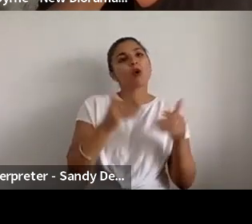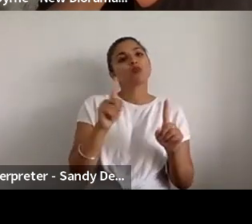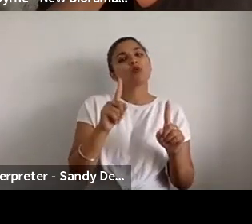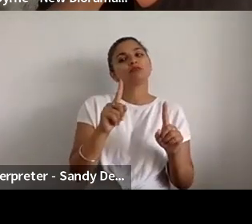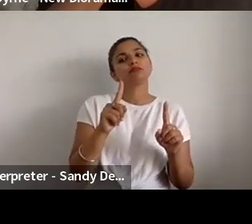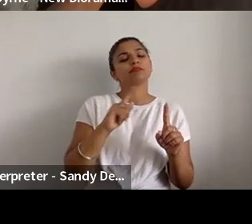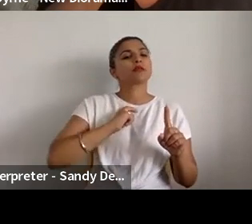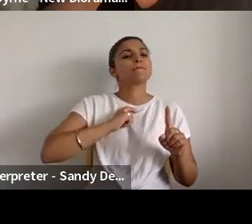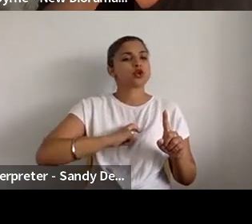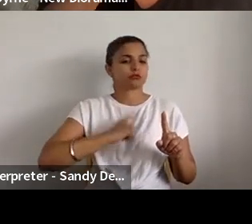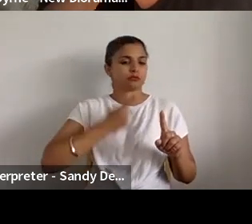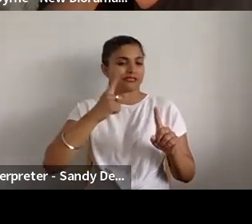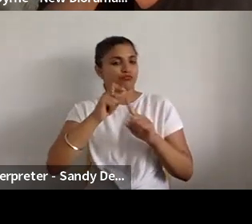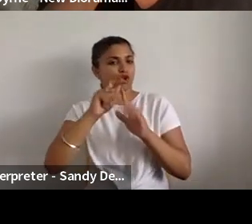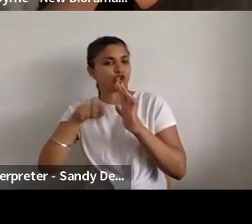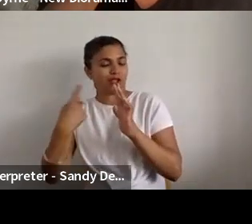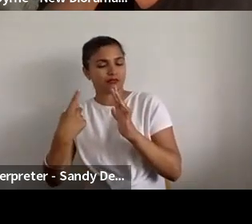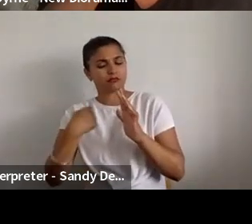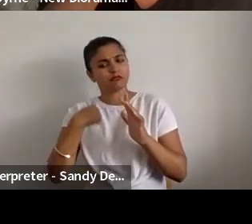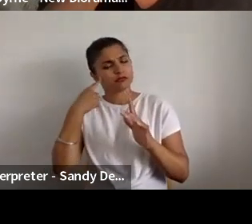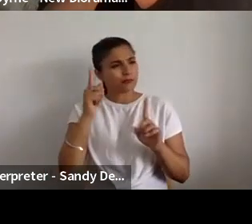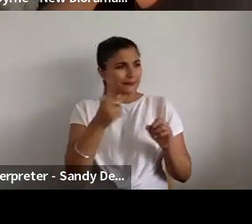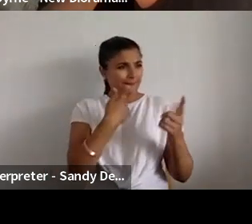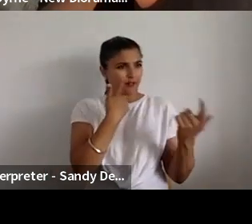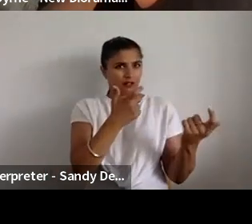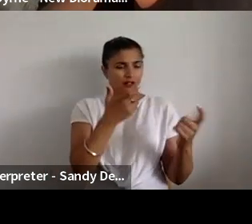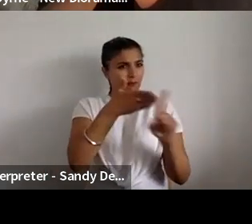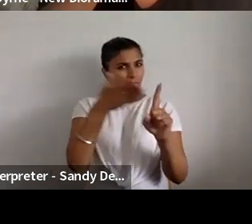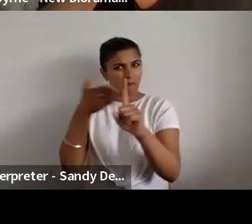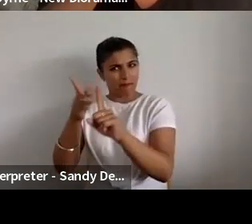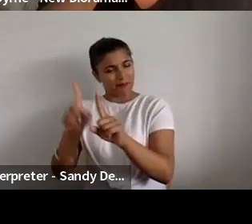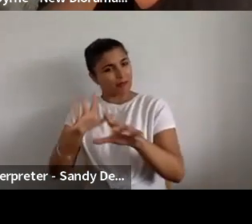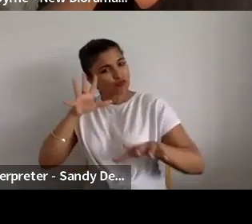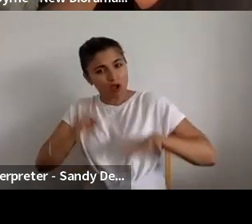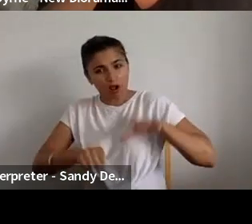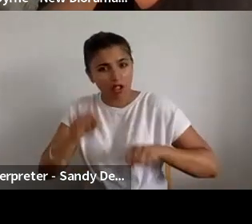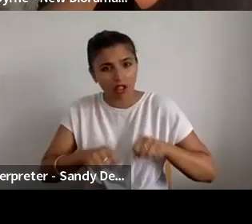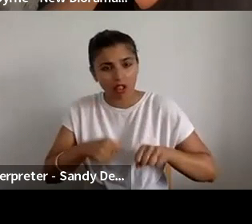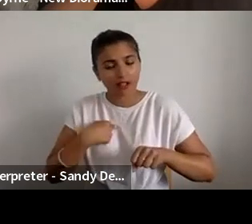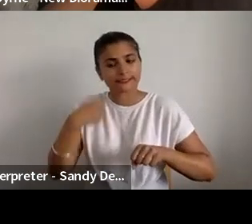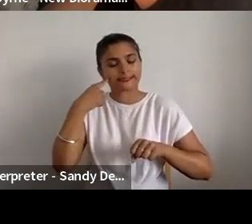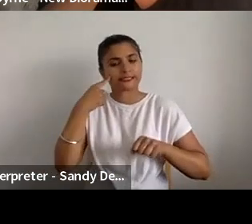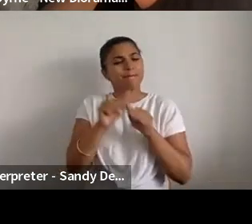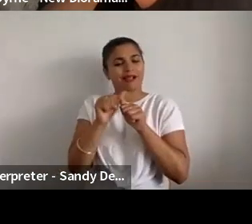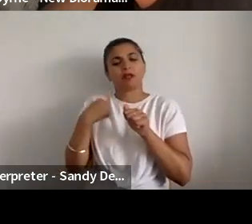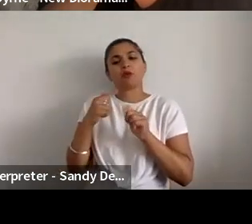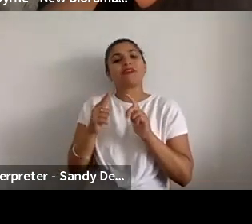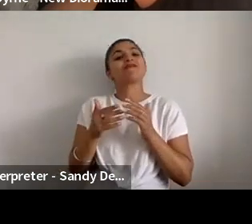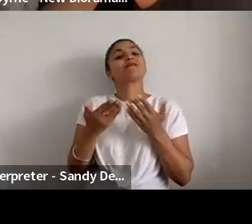especially when everyone was struggling we felt that using a random number generator would give us like the fairest result.